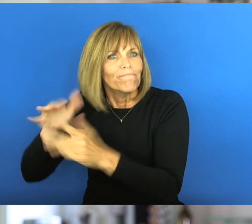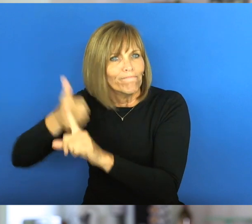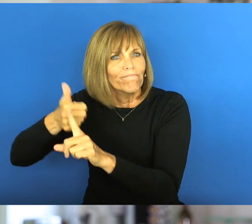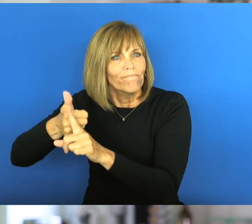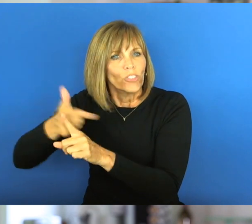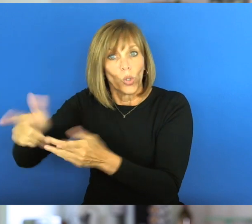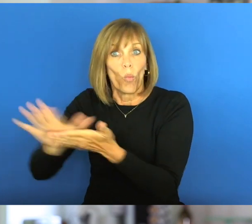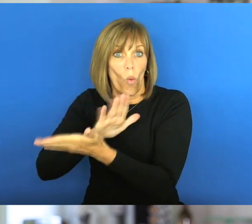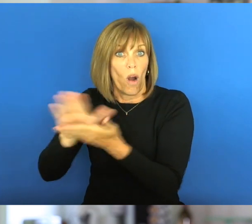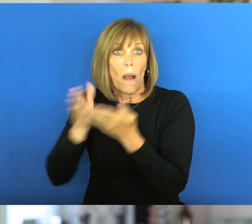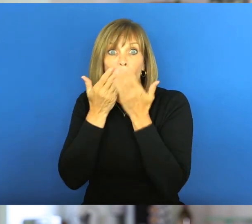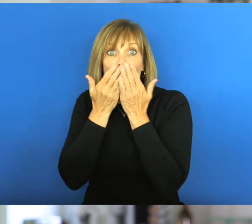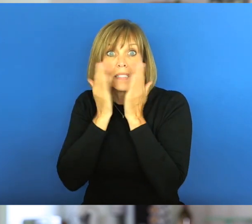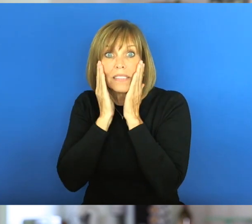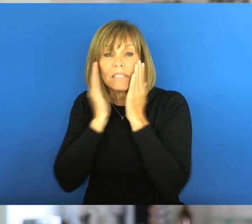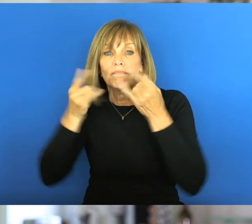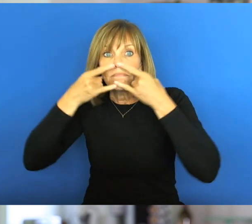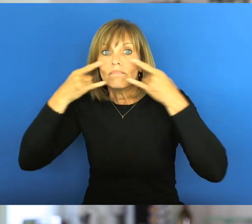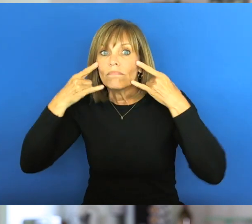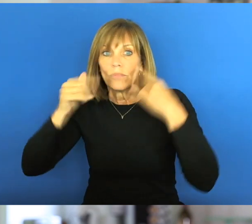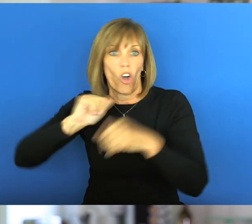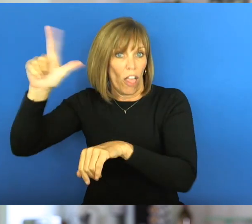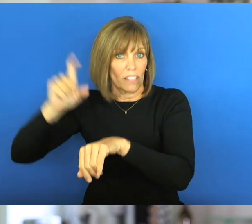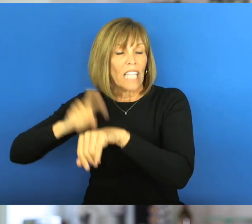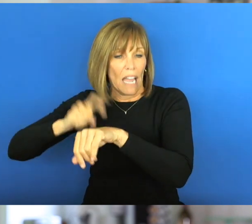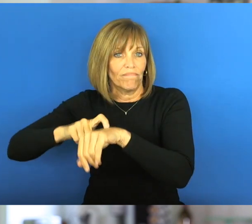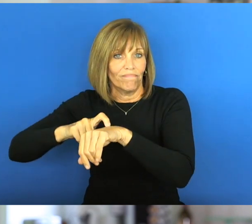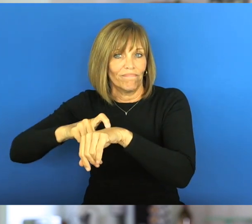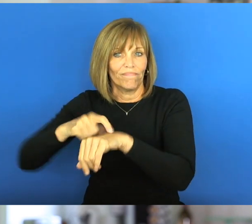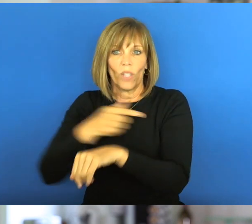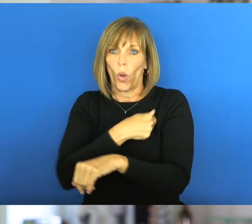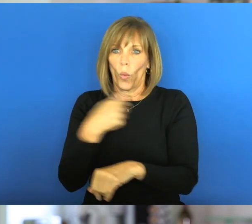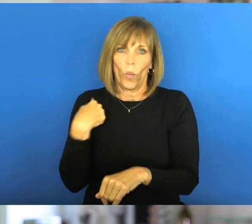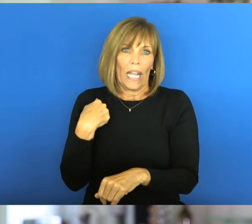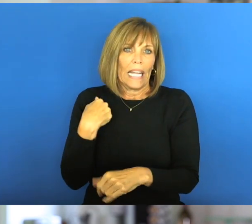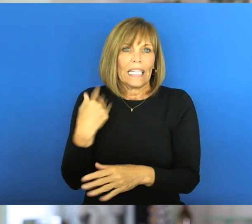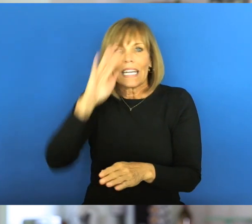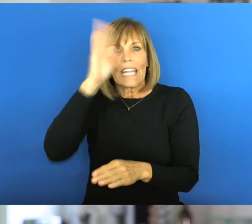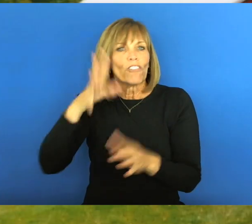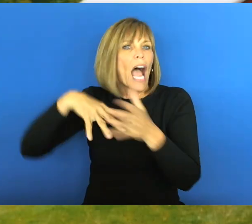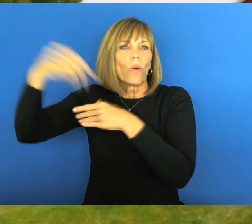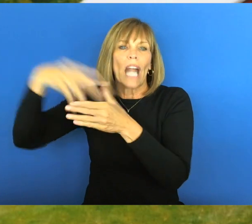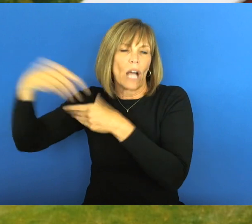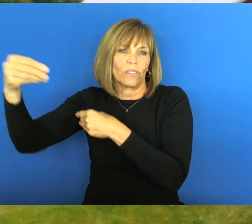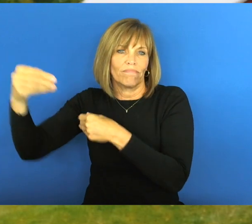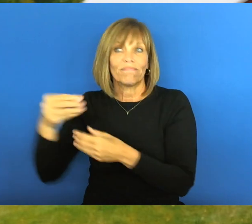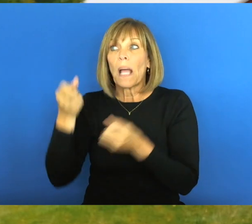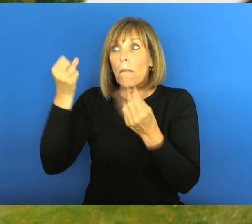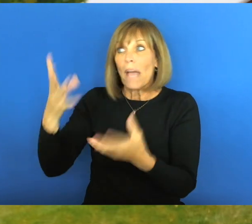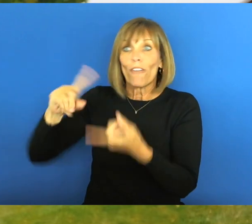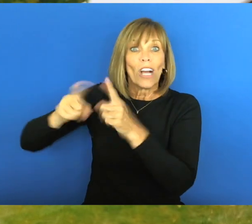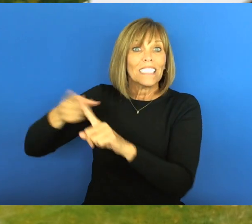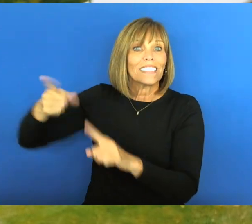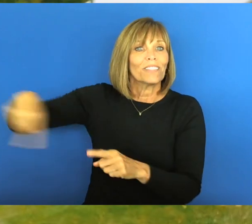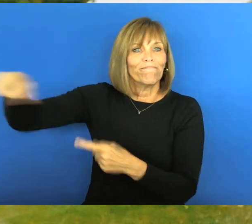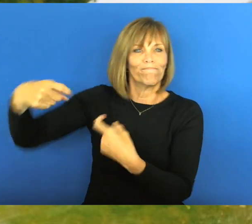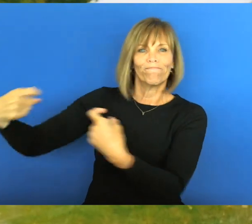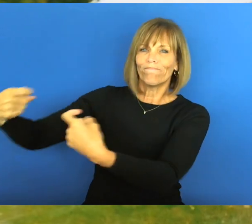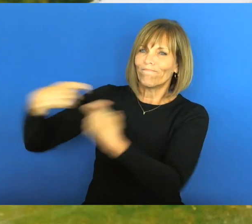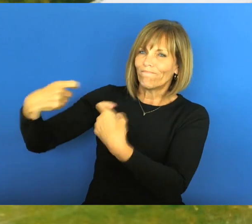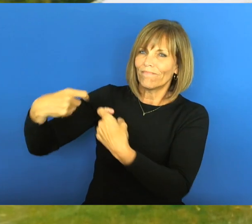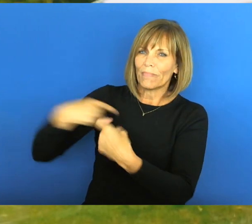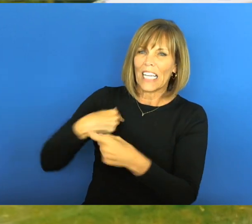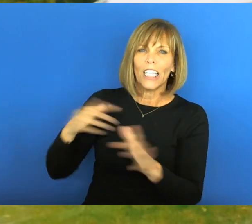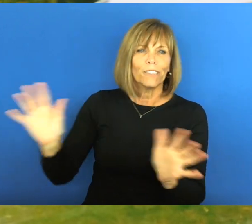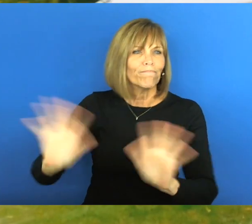she wore a mask all the time and you know we just didn't really go out. I had friends that were urging